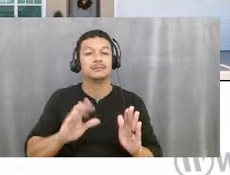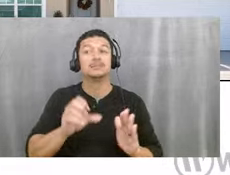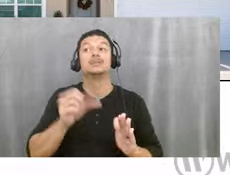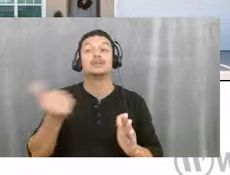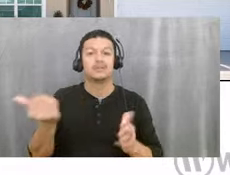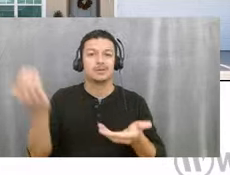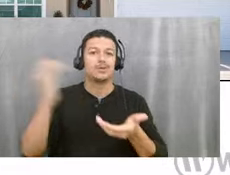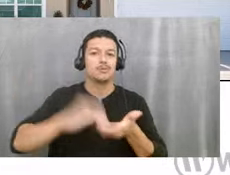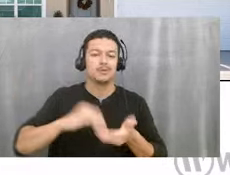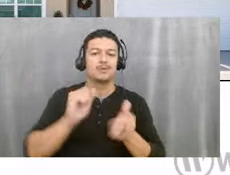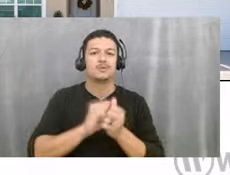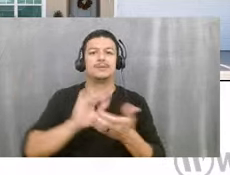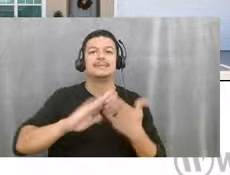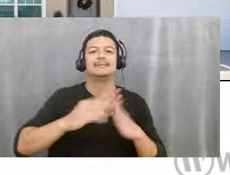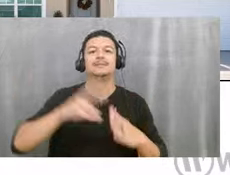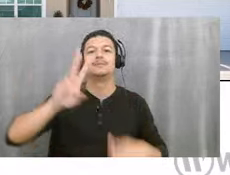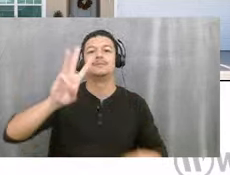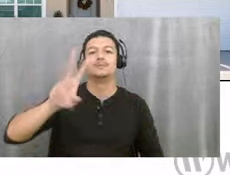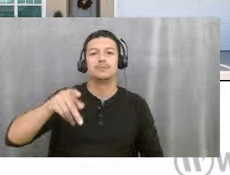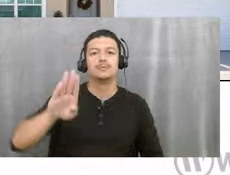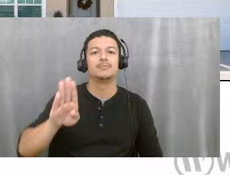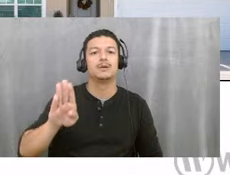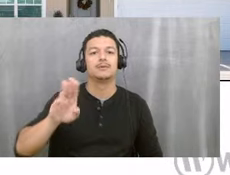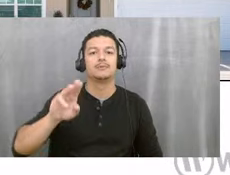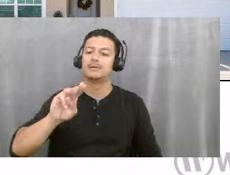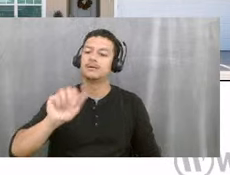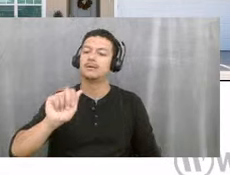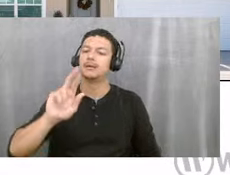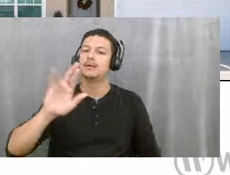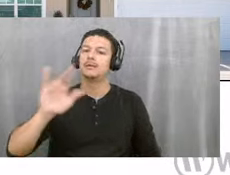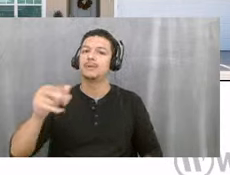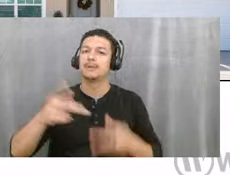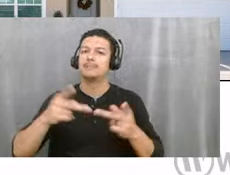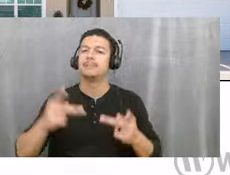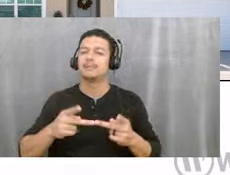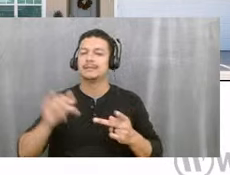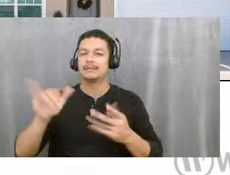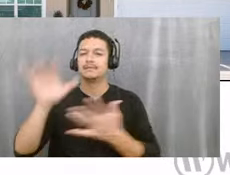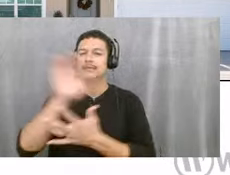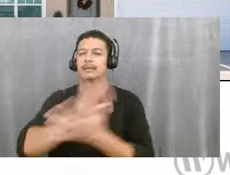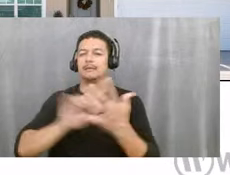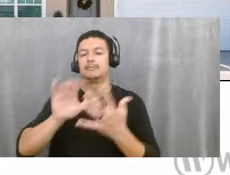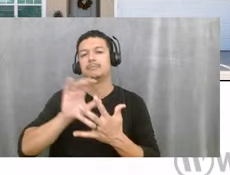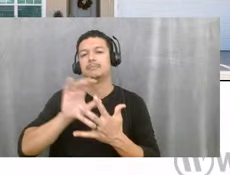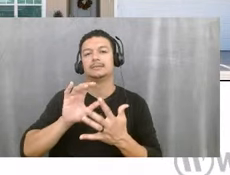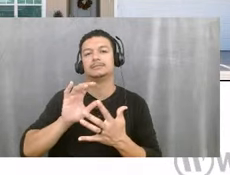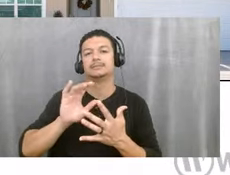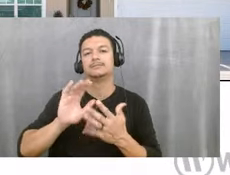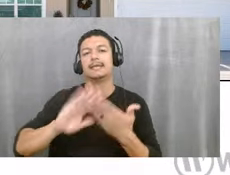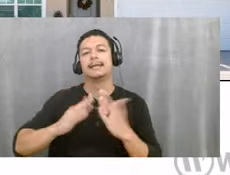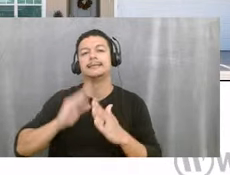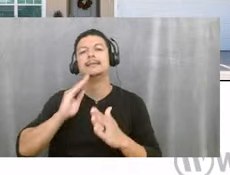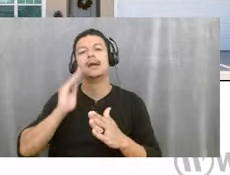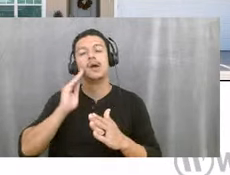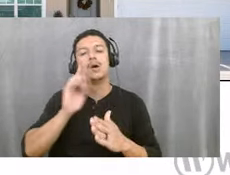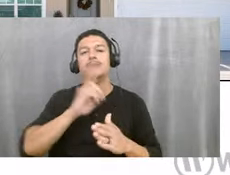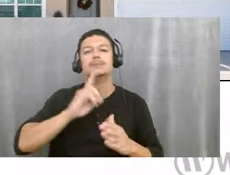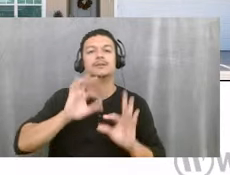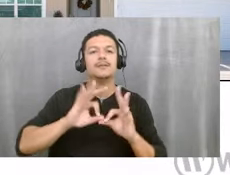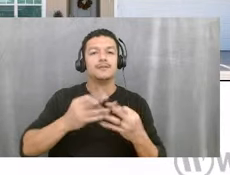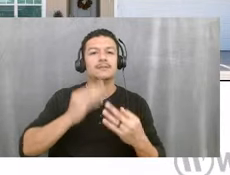Beach Housing Authority, Mary Place. That was a mixture of townhomes and single-family homes, 34 towns and two singles.